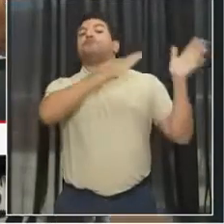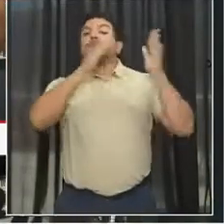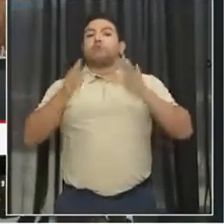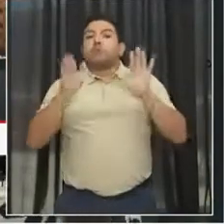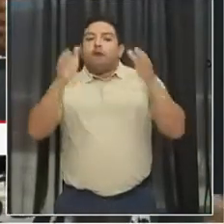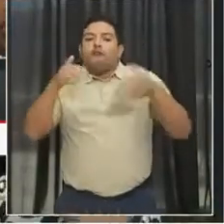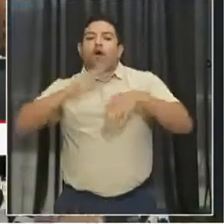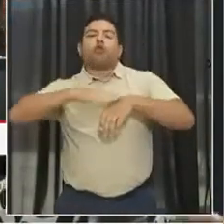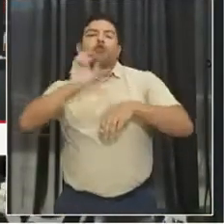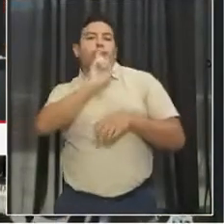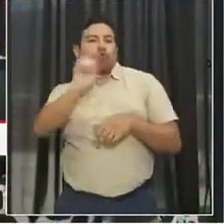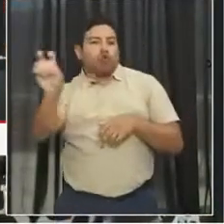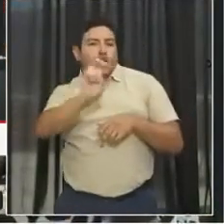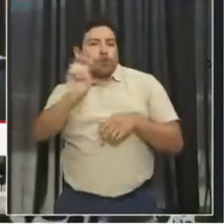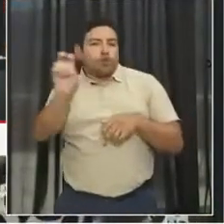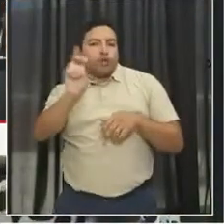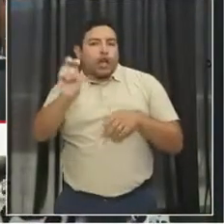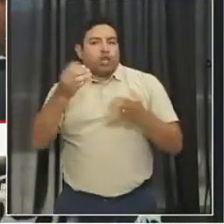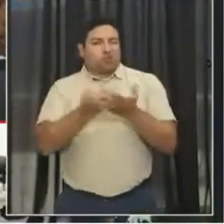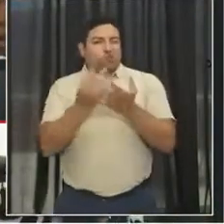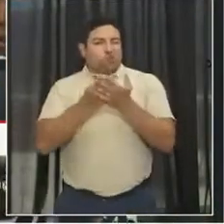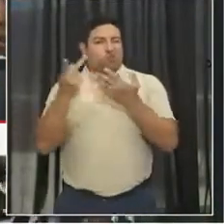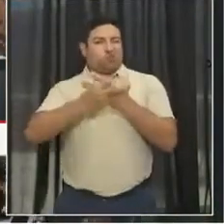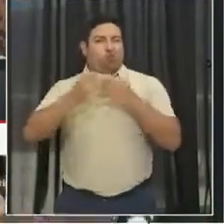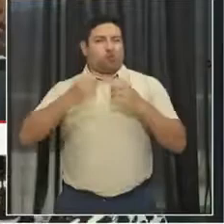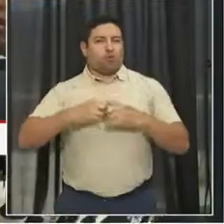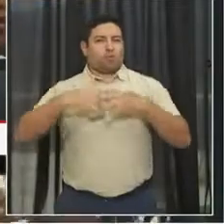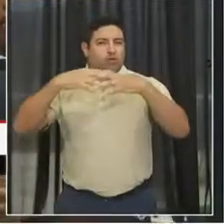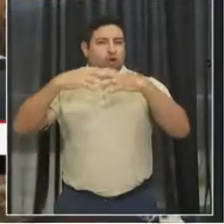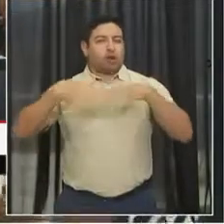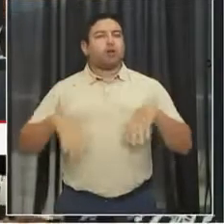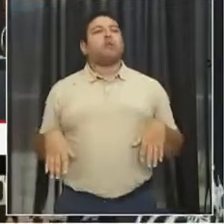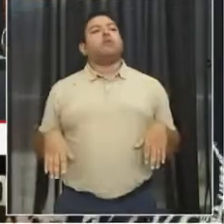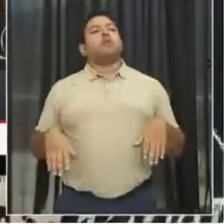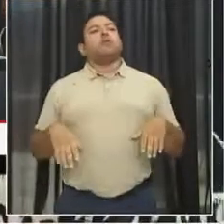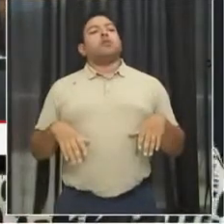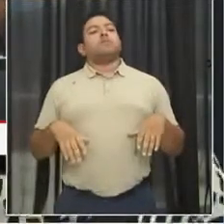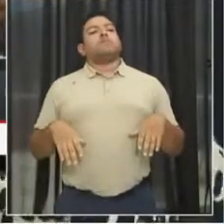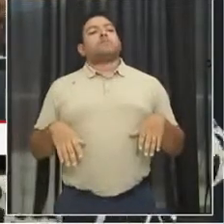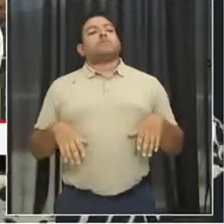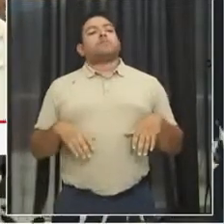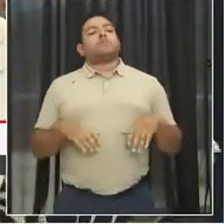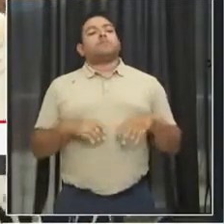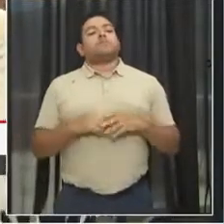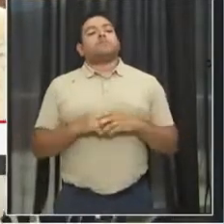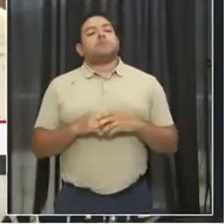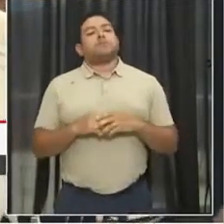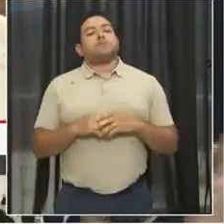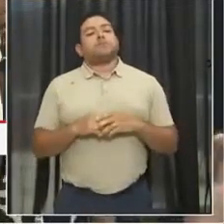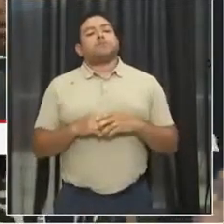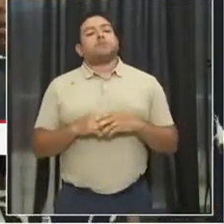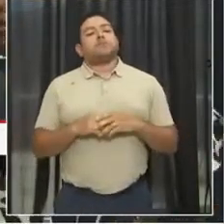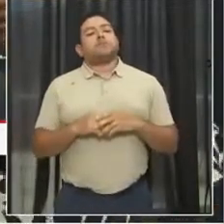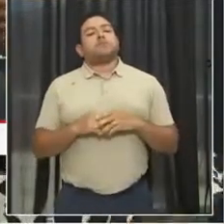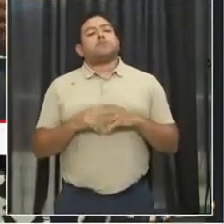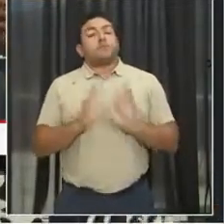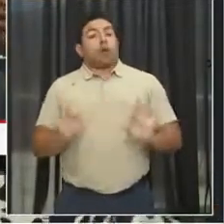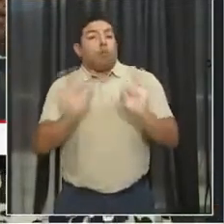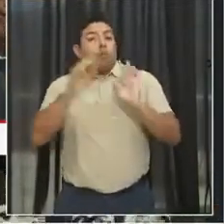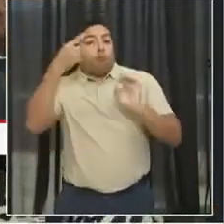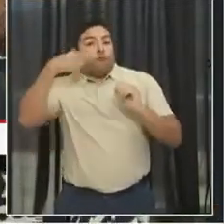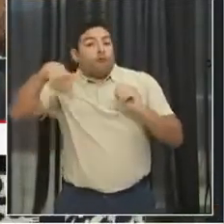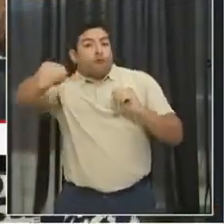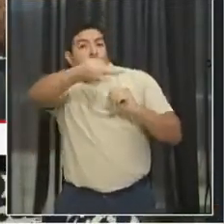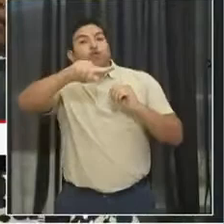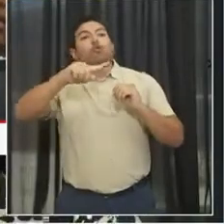One of the most important things that you can do for yourself, your health, and for the city is to stay active